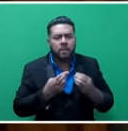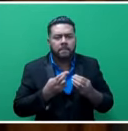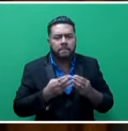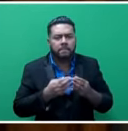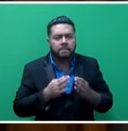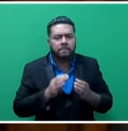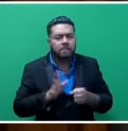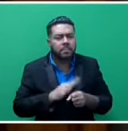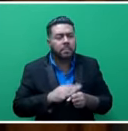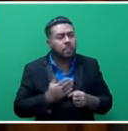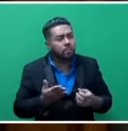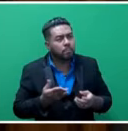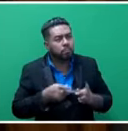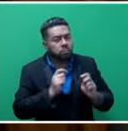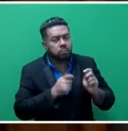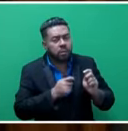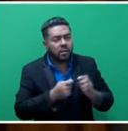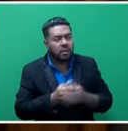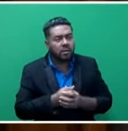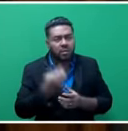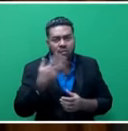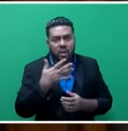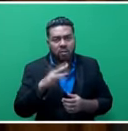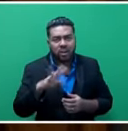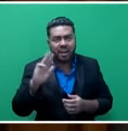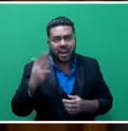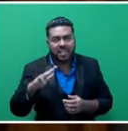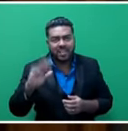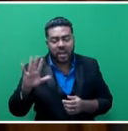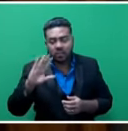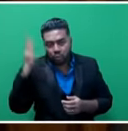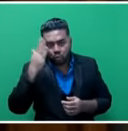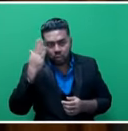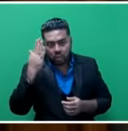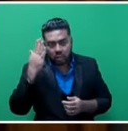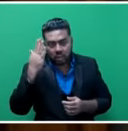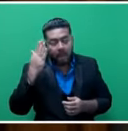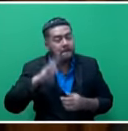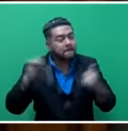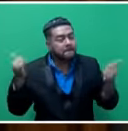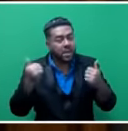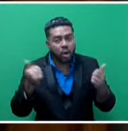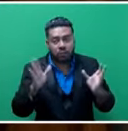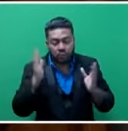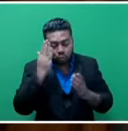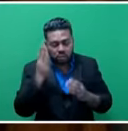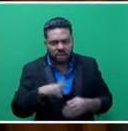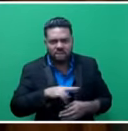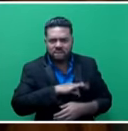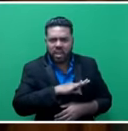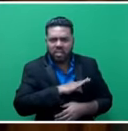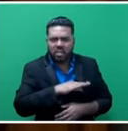295 schools, minor damages and total damages to that. Most of these were committee-run schools, faith-based